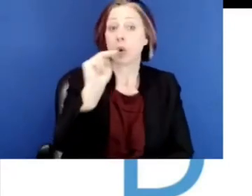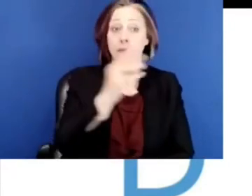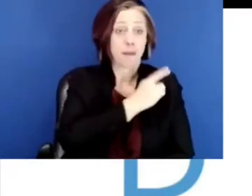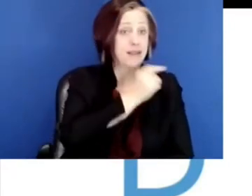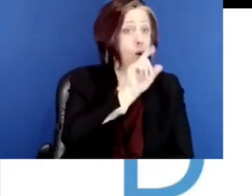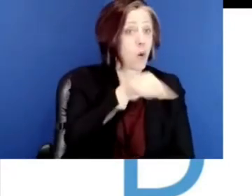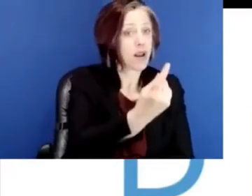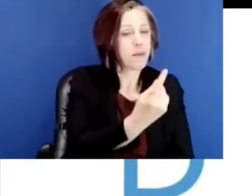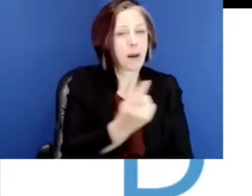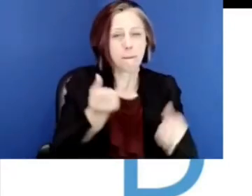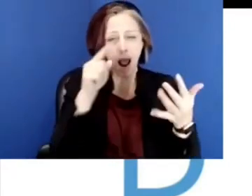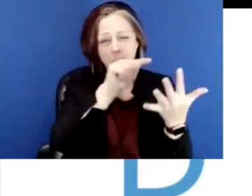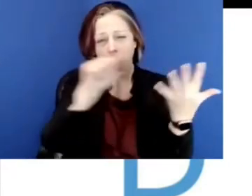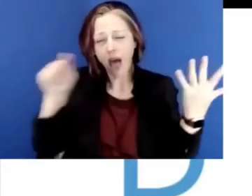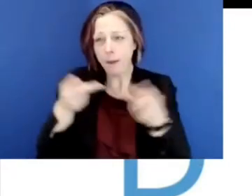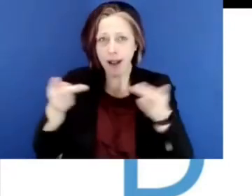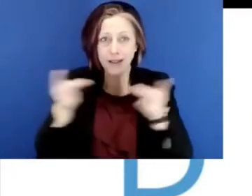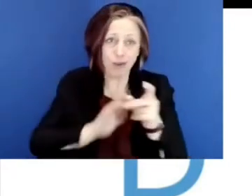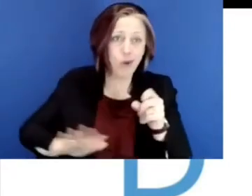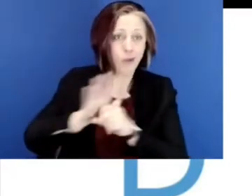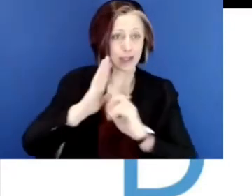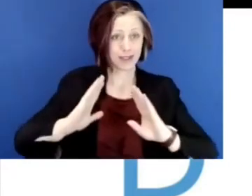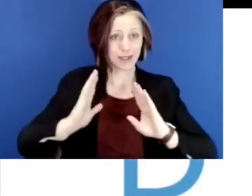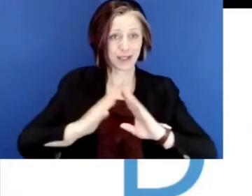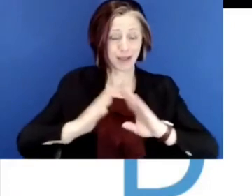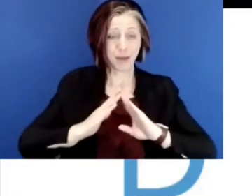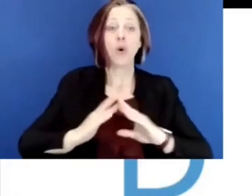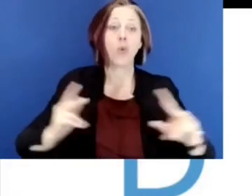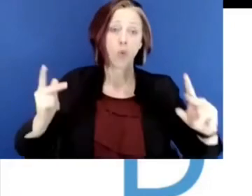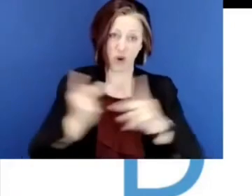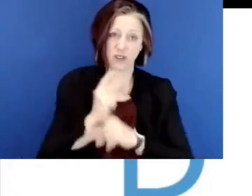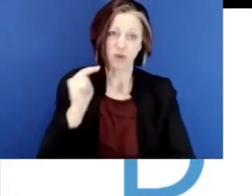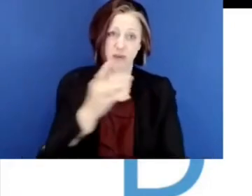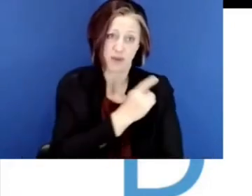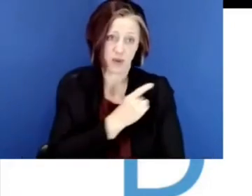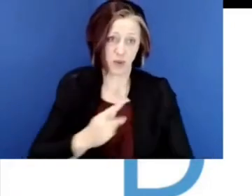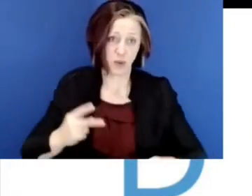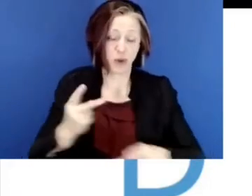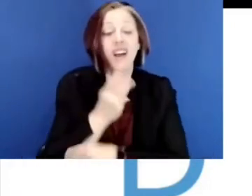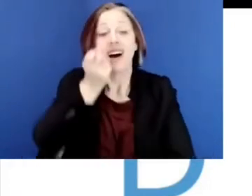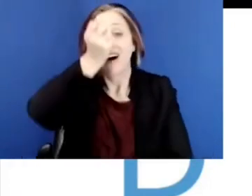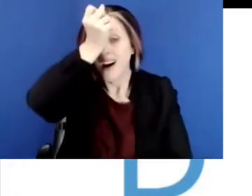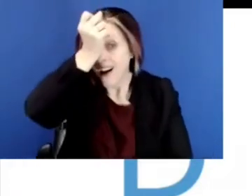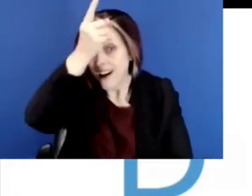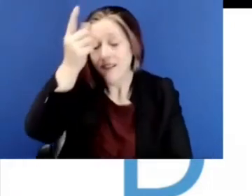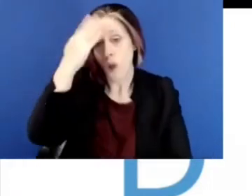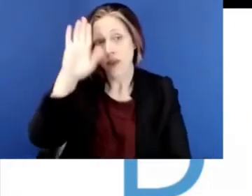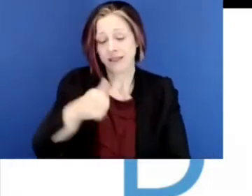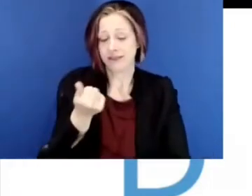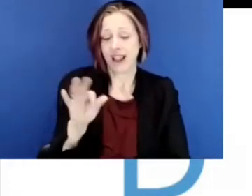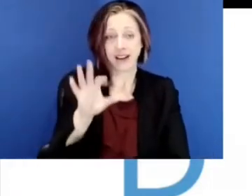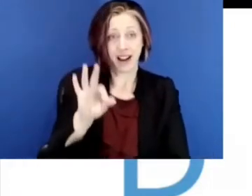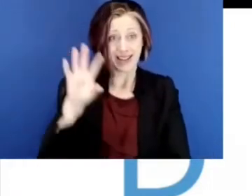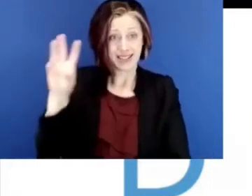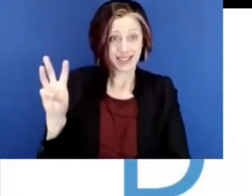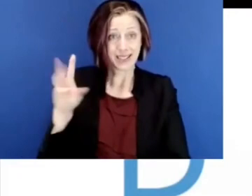and community empowerment, a movement that would bring our entire city together to bear on the violence that was really